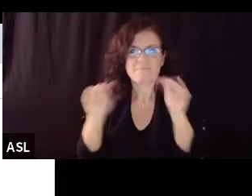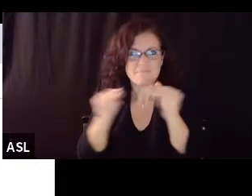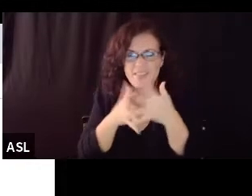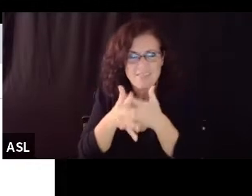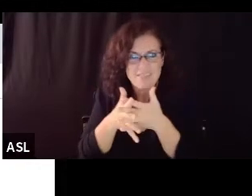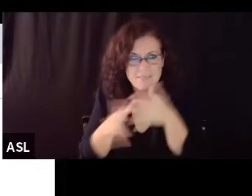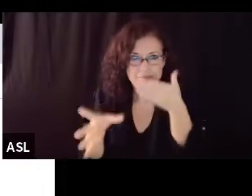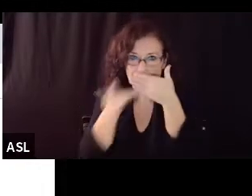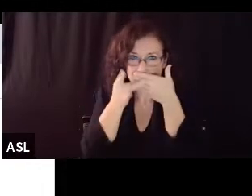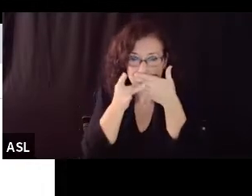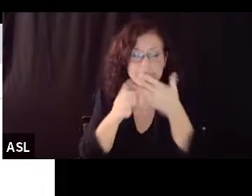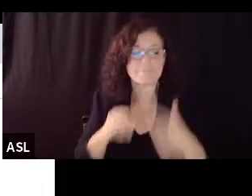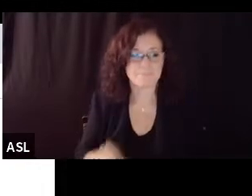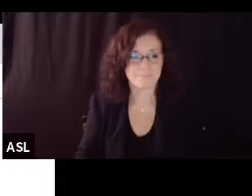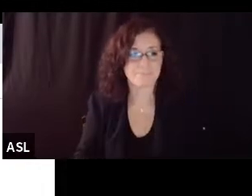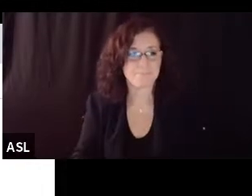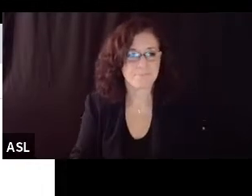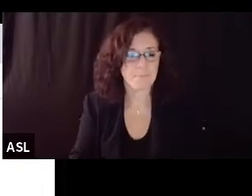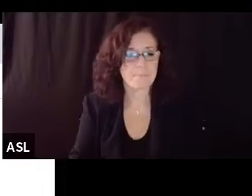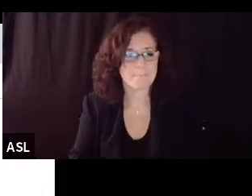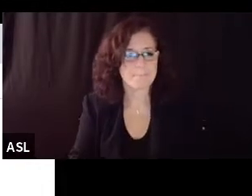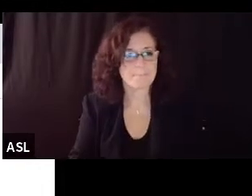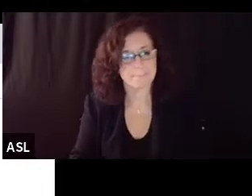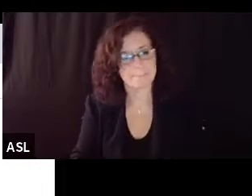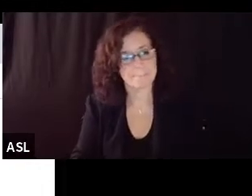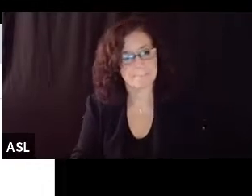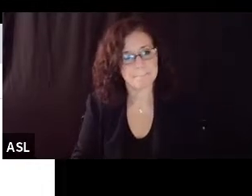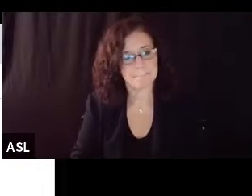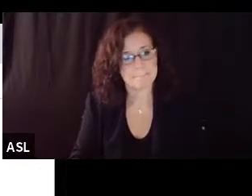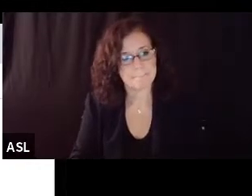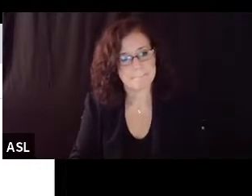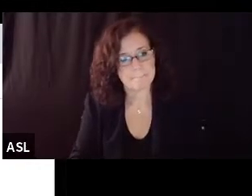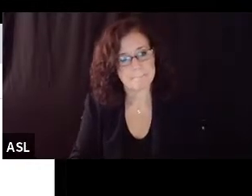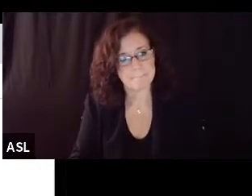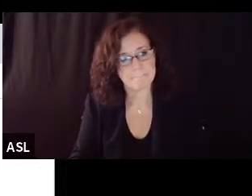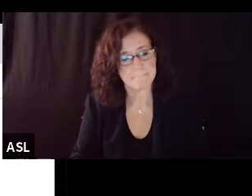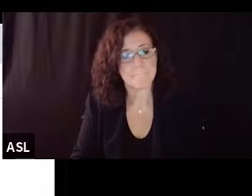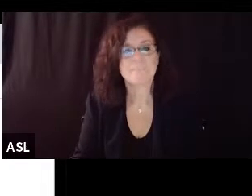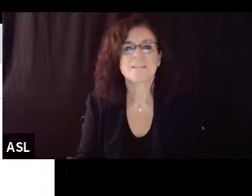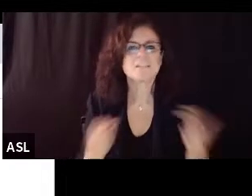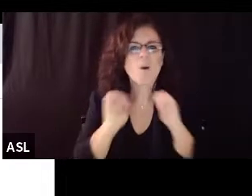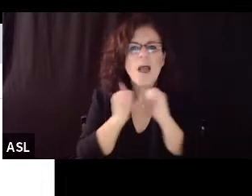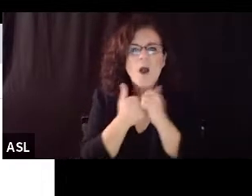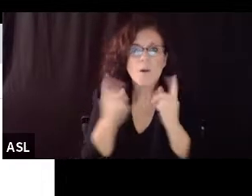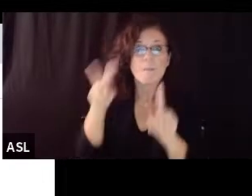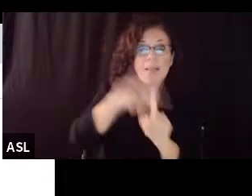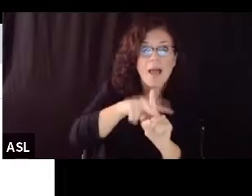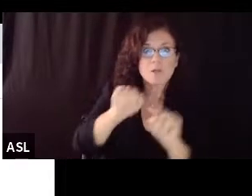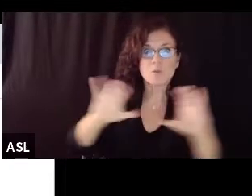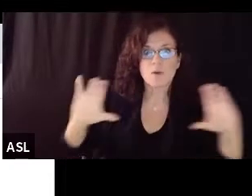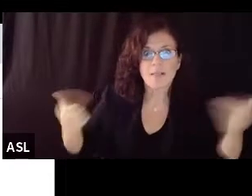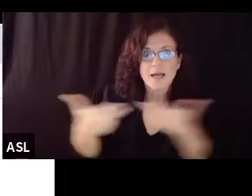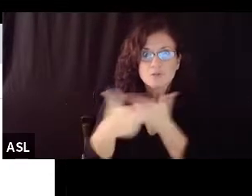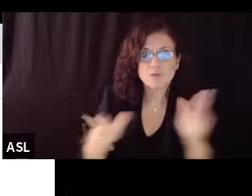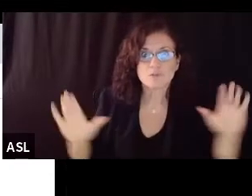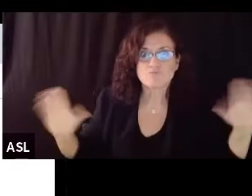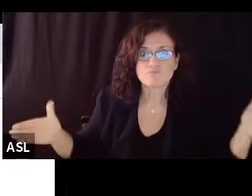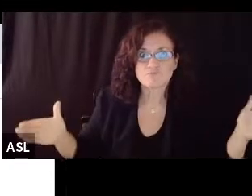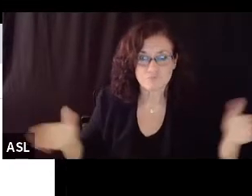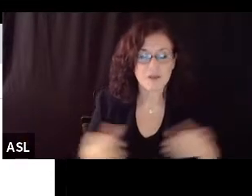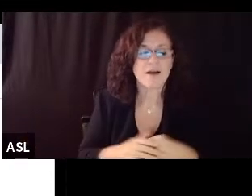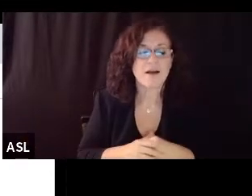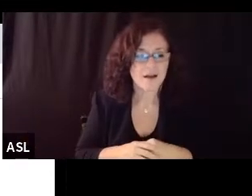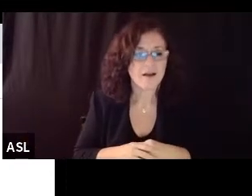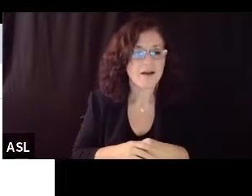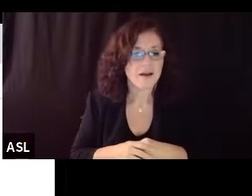um and so what that really means in terms of ventilation for a classroom uh is what's becoming clear